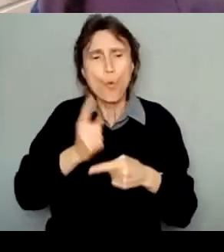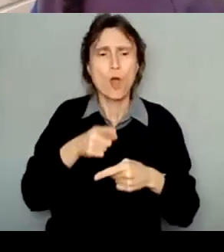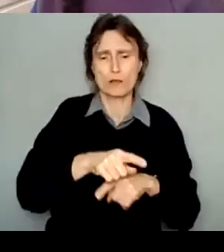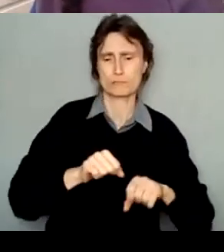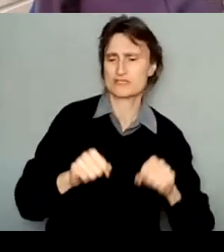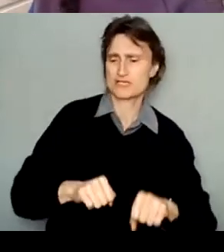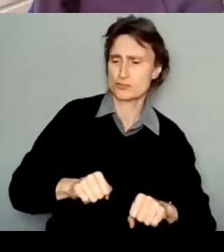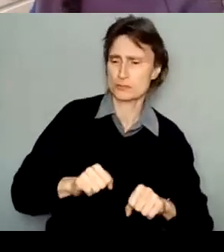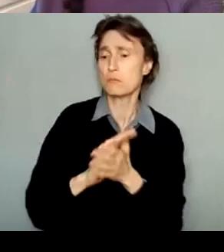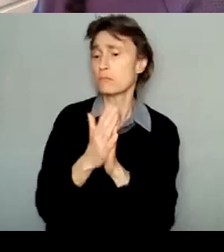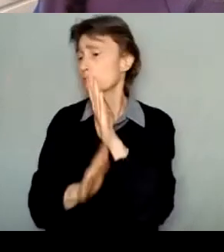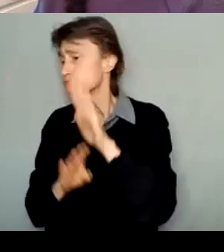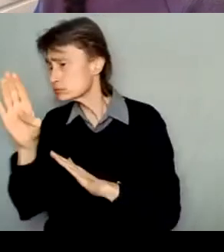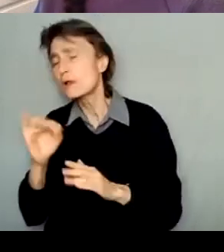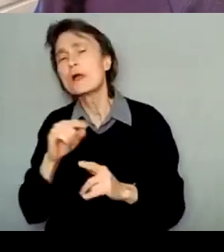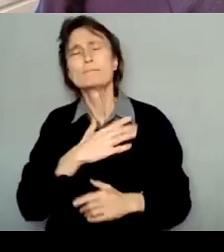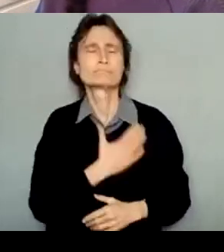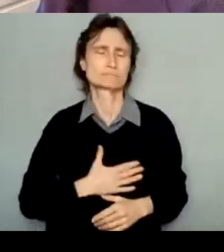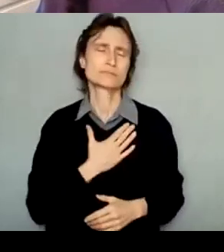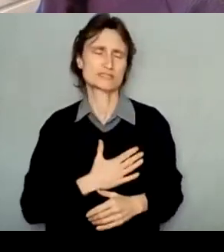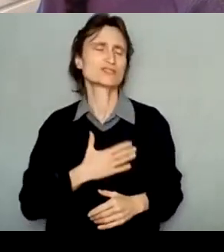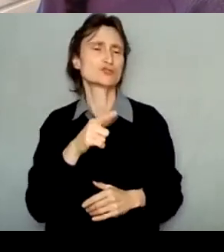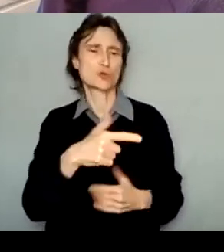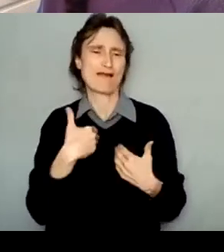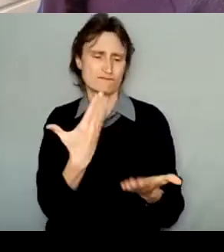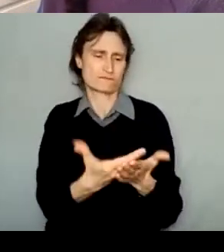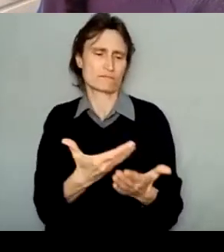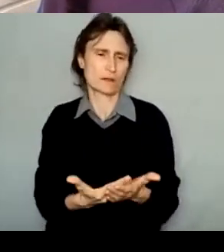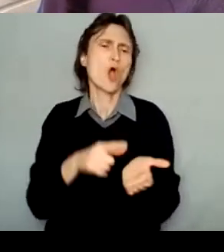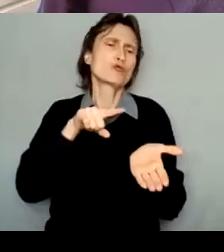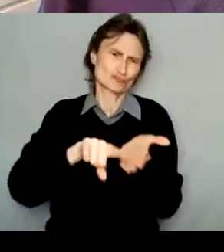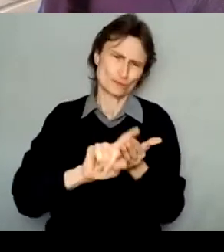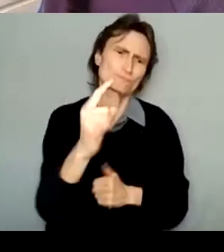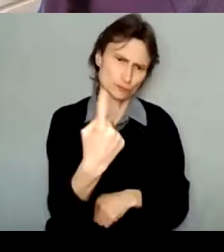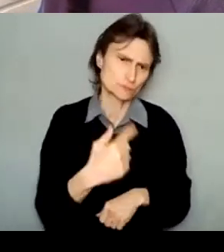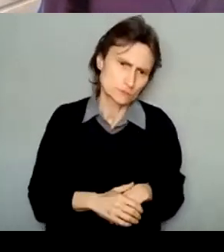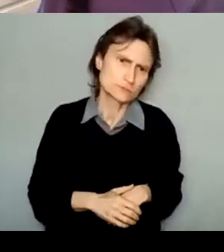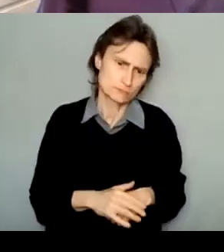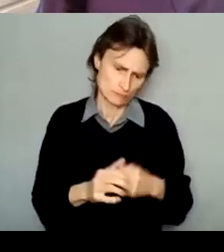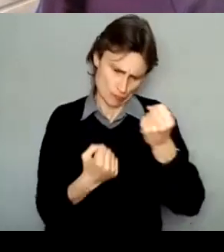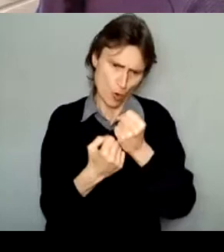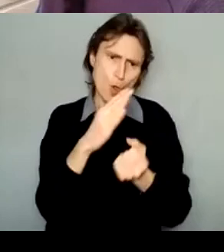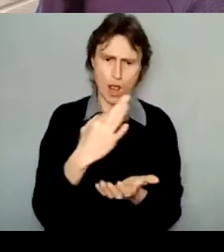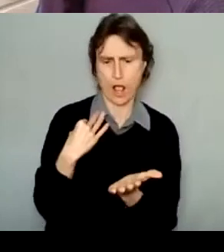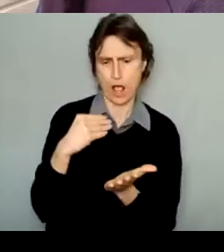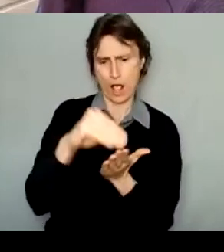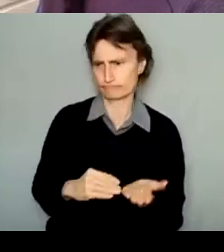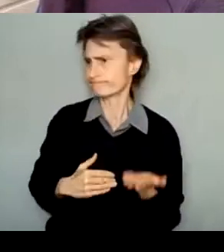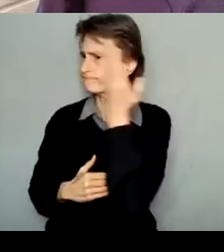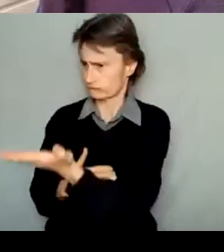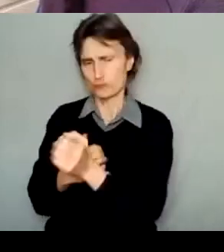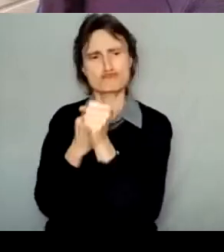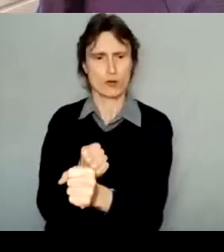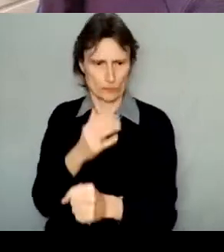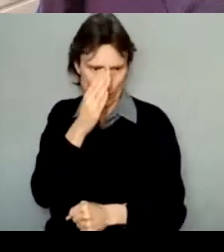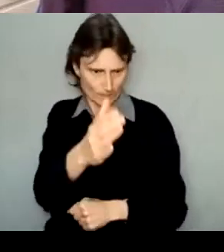Do your research. Make sure that you can back up what you're stating in your application. It is also helpful to have